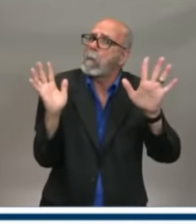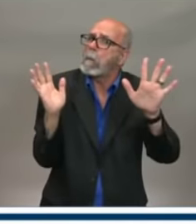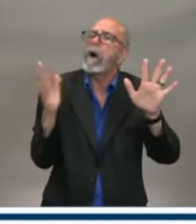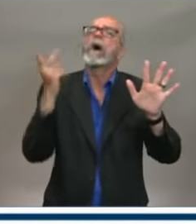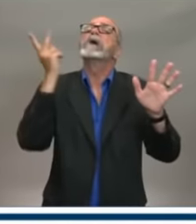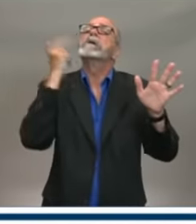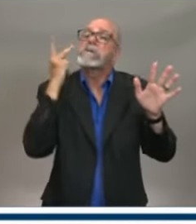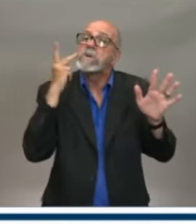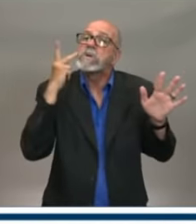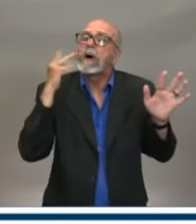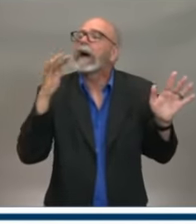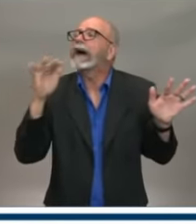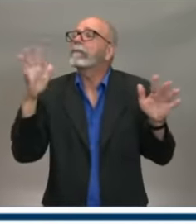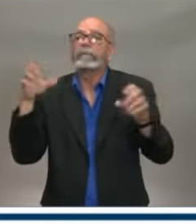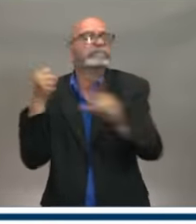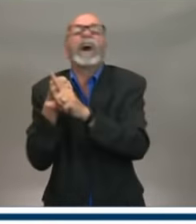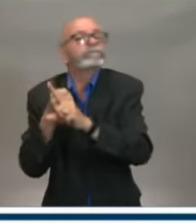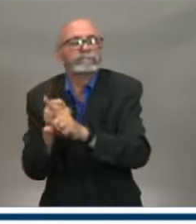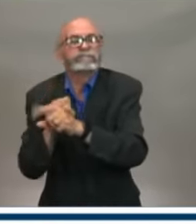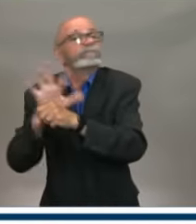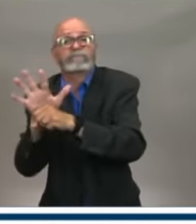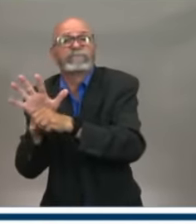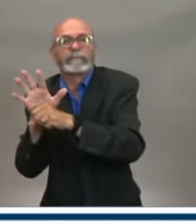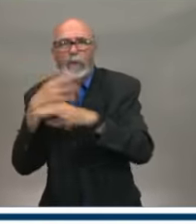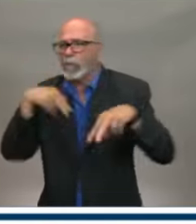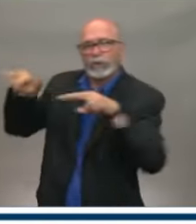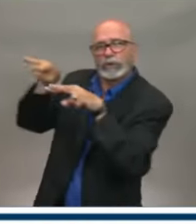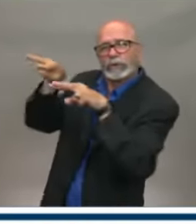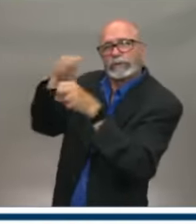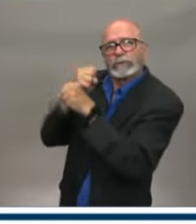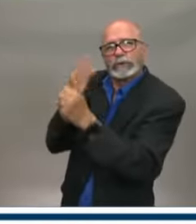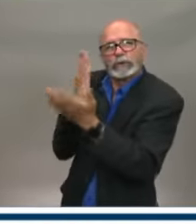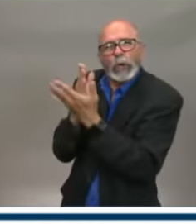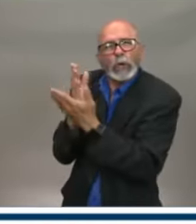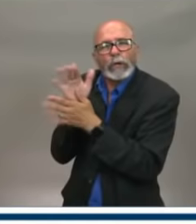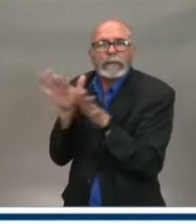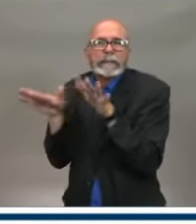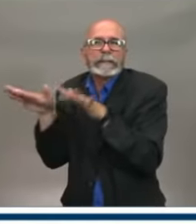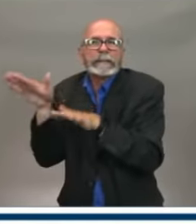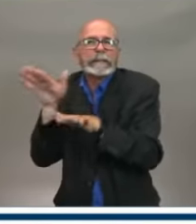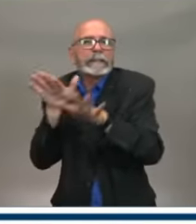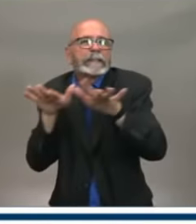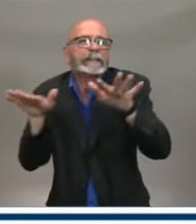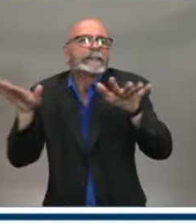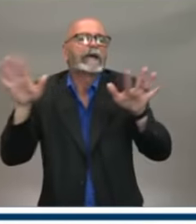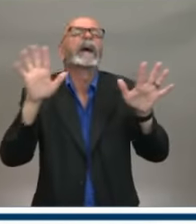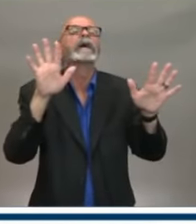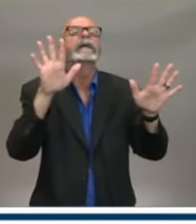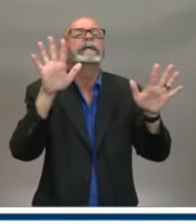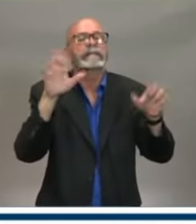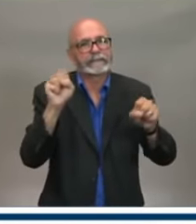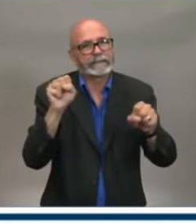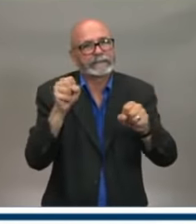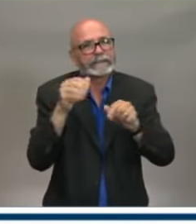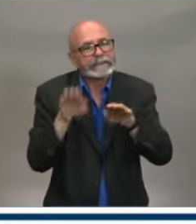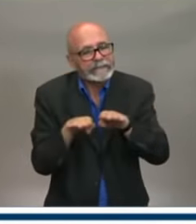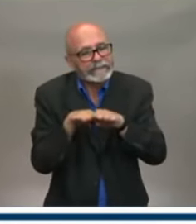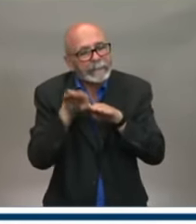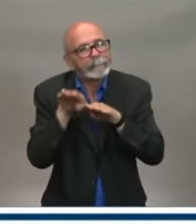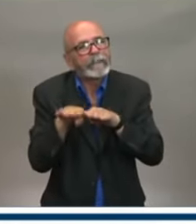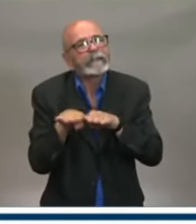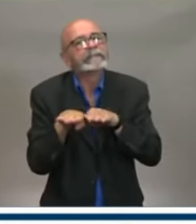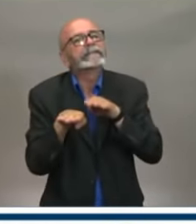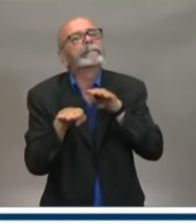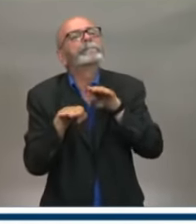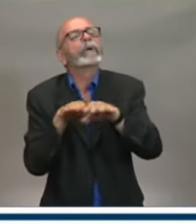we continue with our surveillance programs. So we have to take various steps at different times to make sure